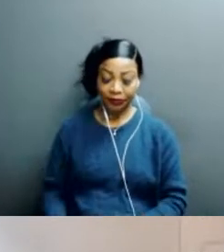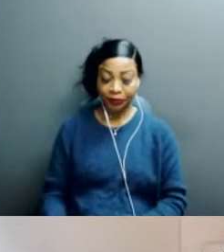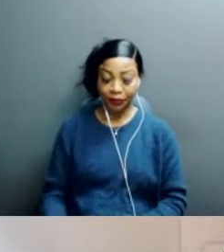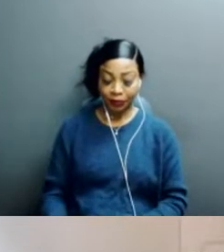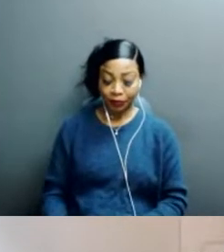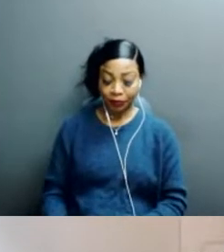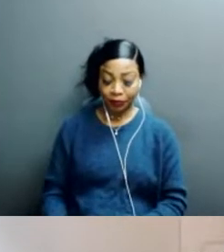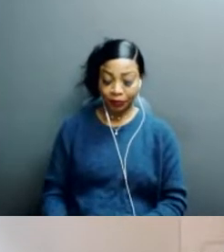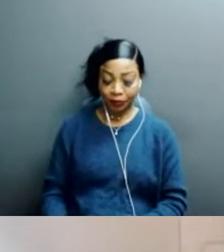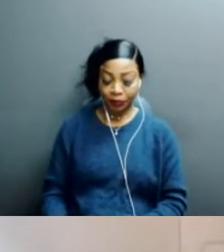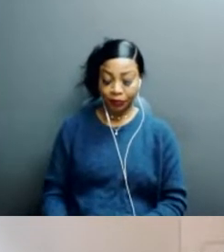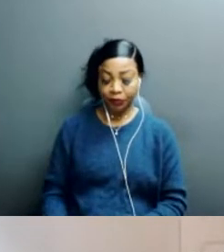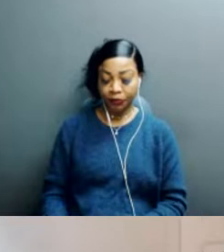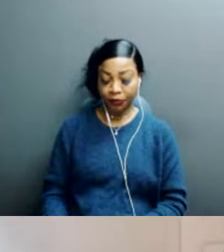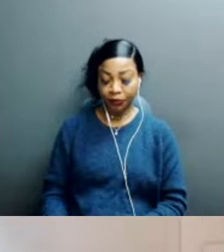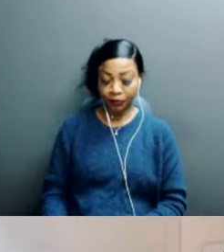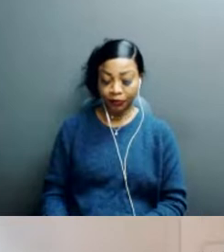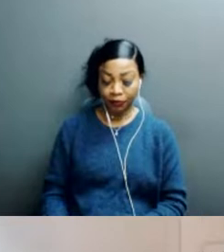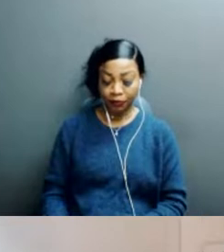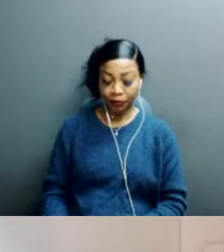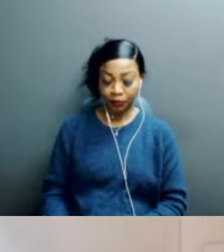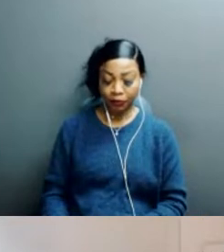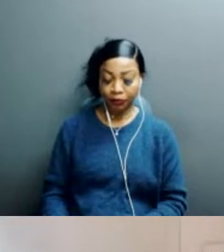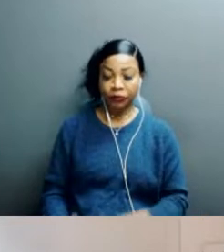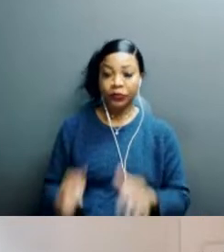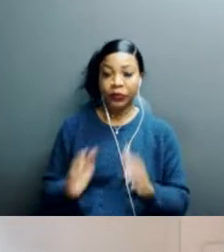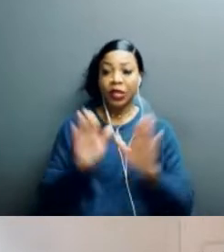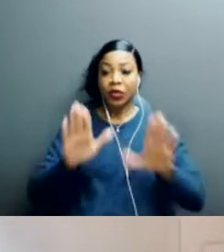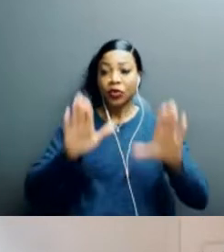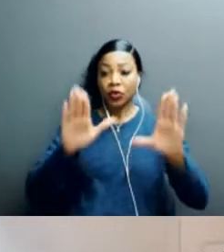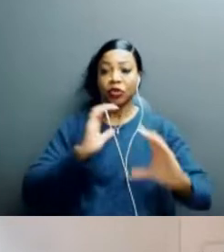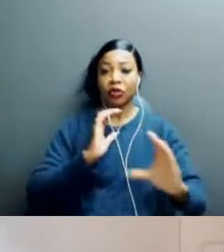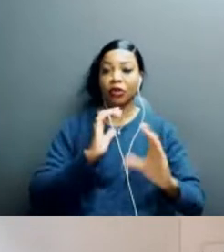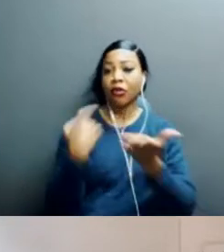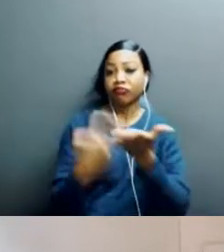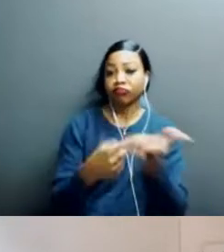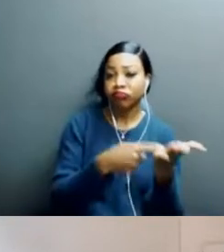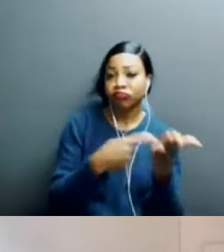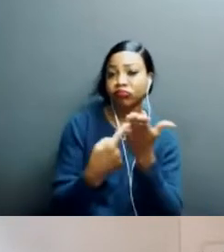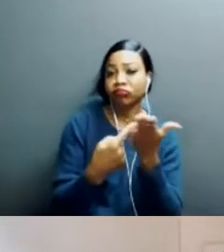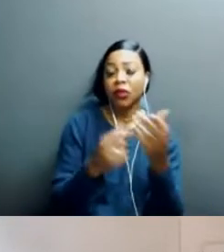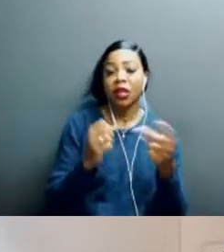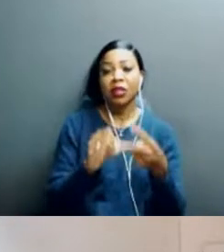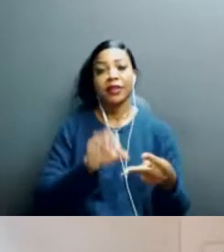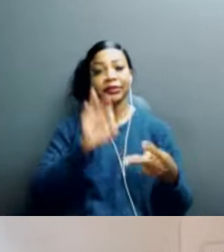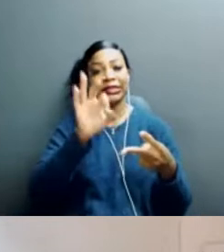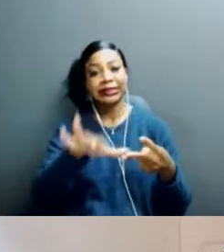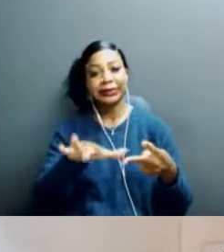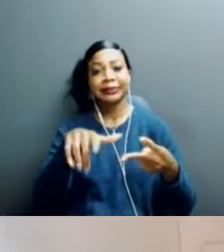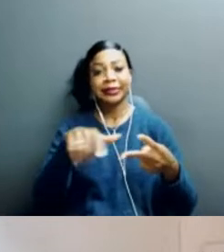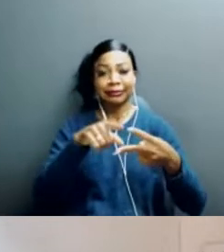Yeah, I think it was, you a great conversation and lots of tips and, and pointers were shared. I hope that they were useful. Um,